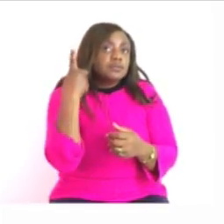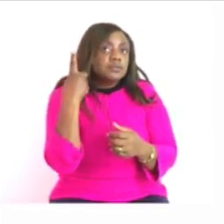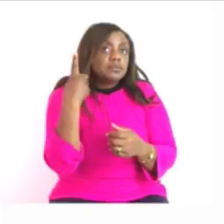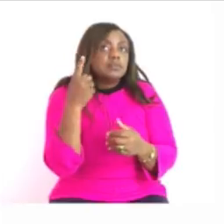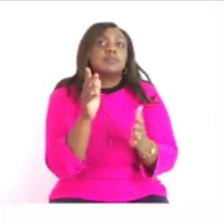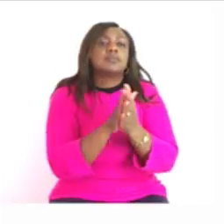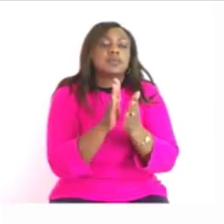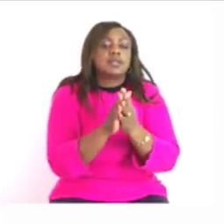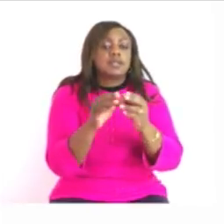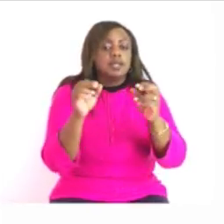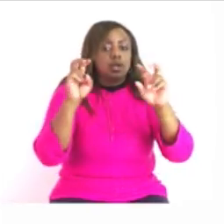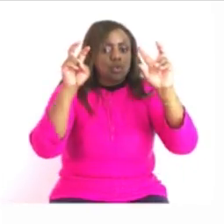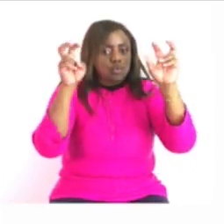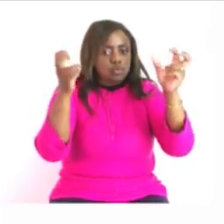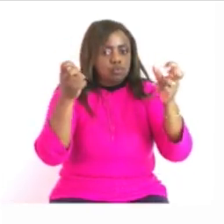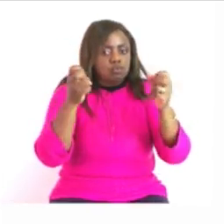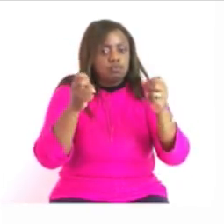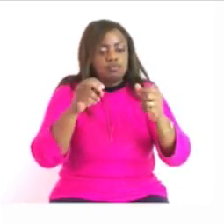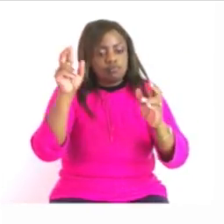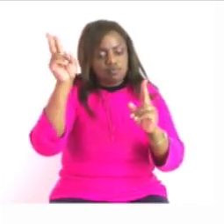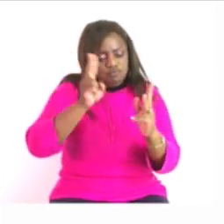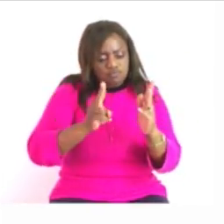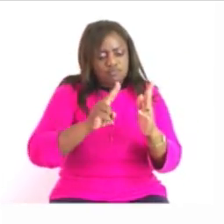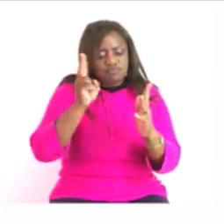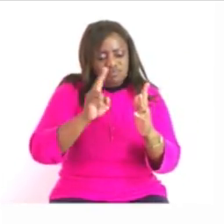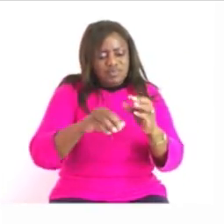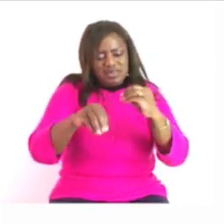length mass time and temperature